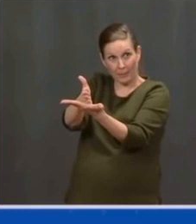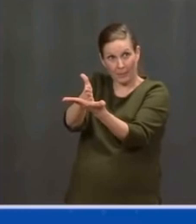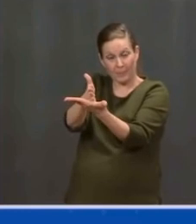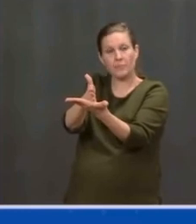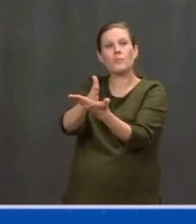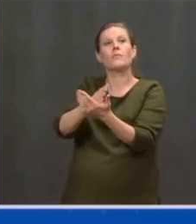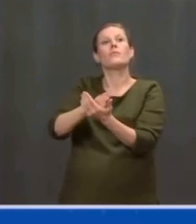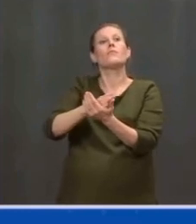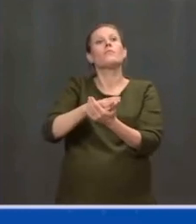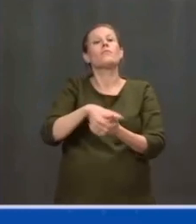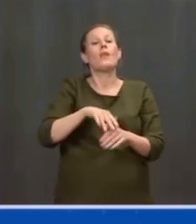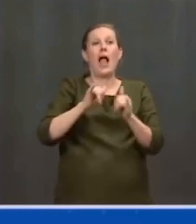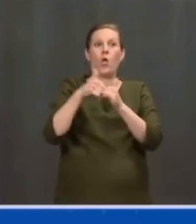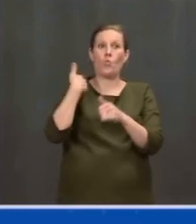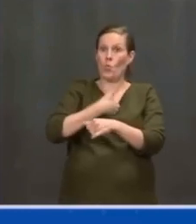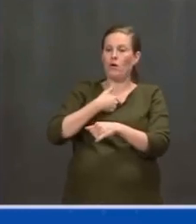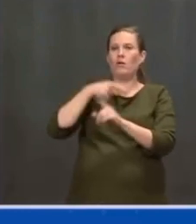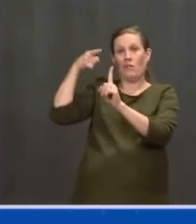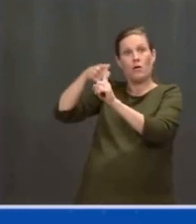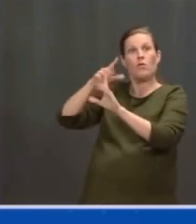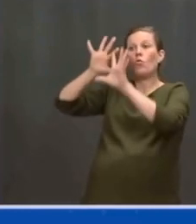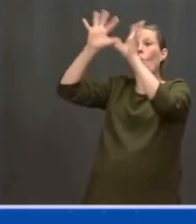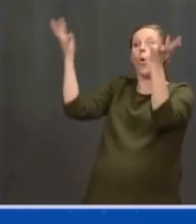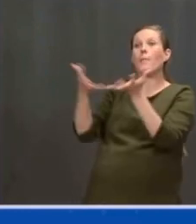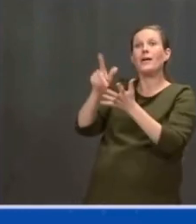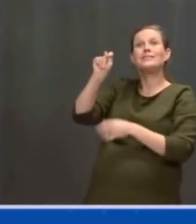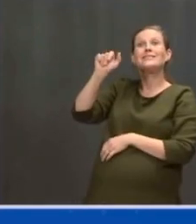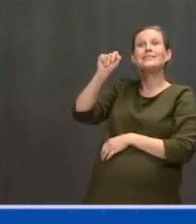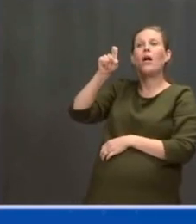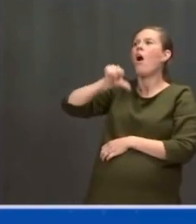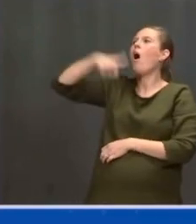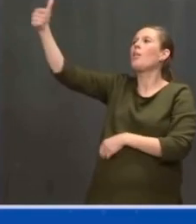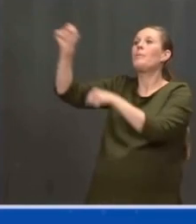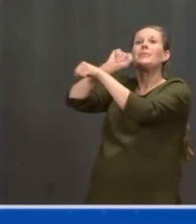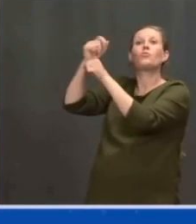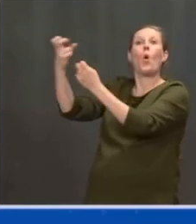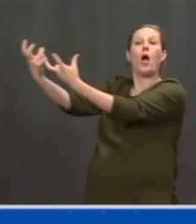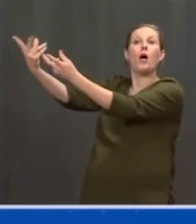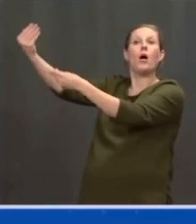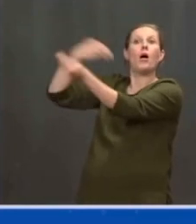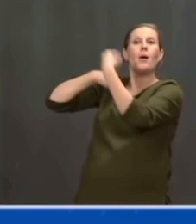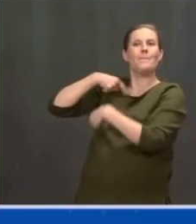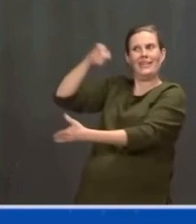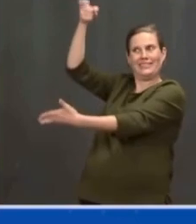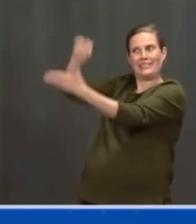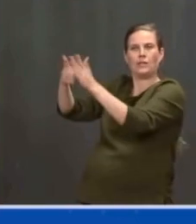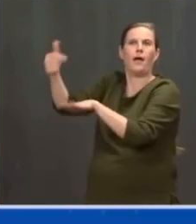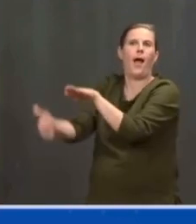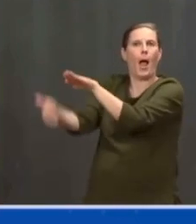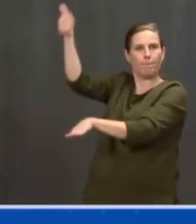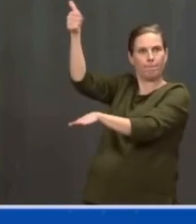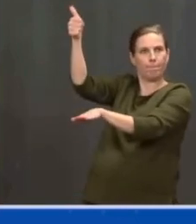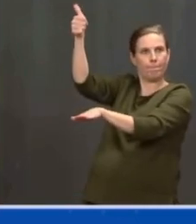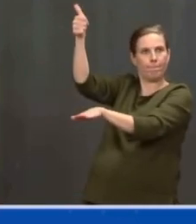We're going to level the international playing field. That alone will raise $1 trillion over 15 years.